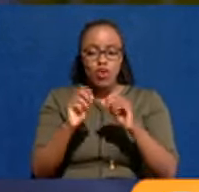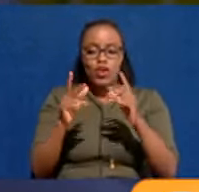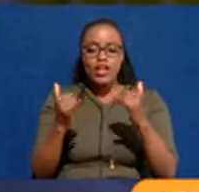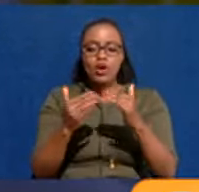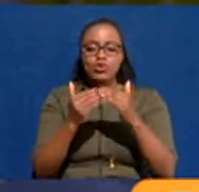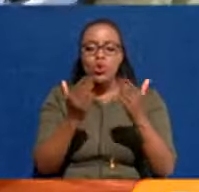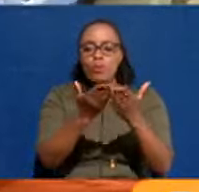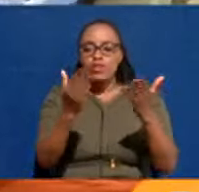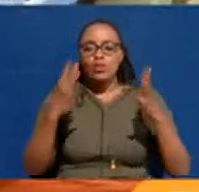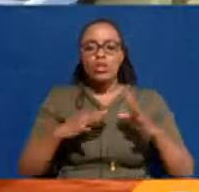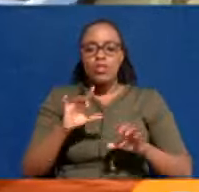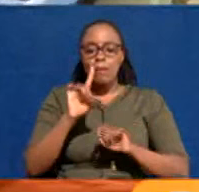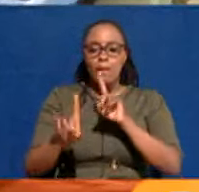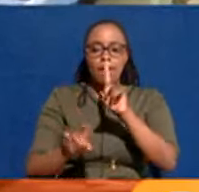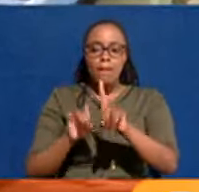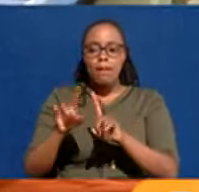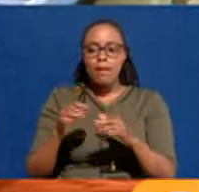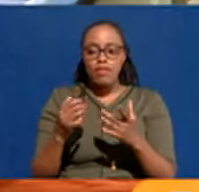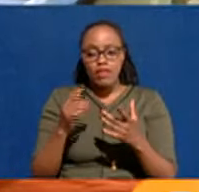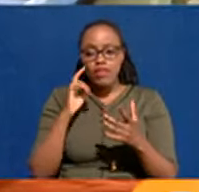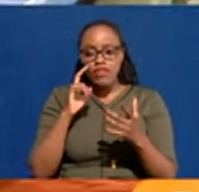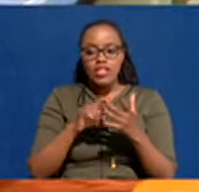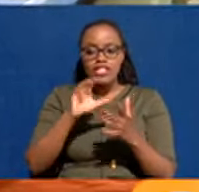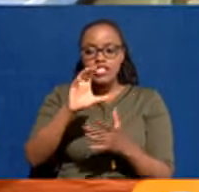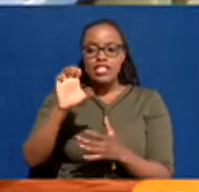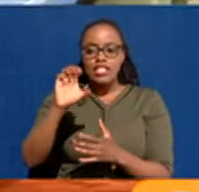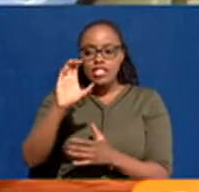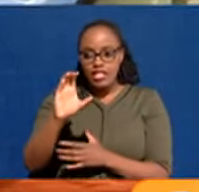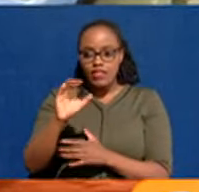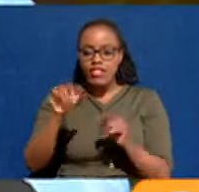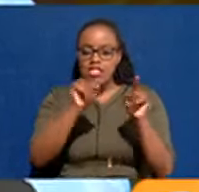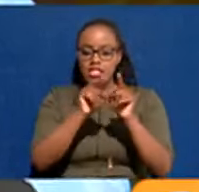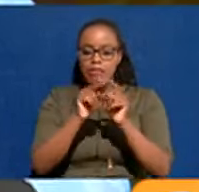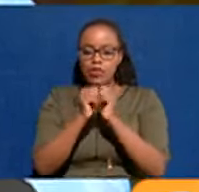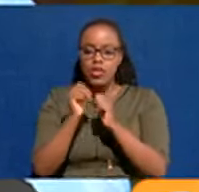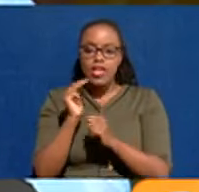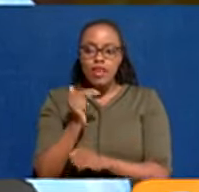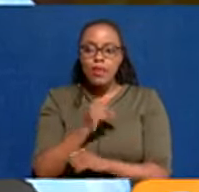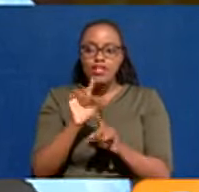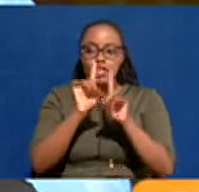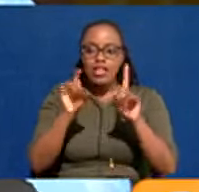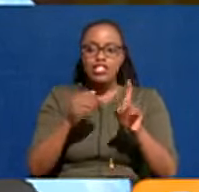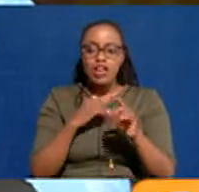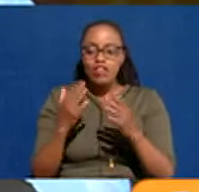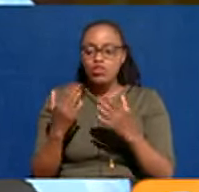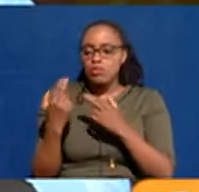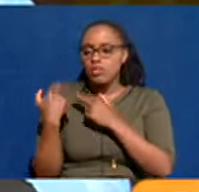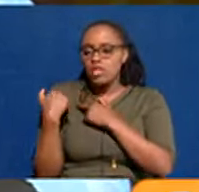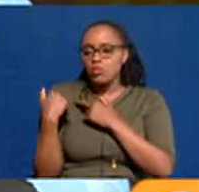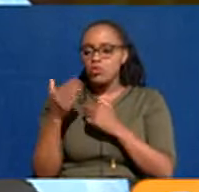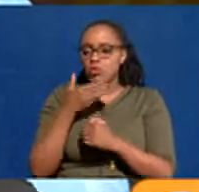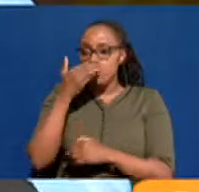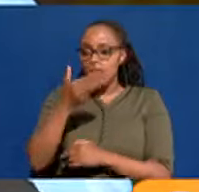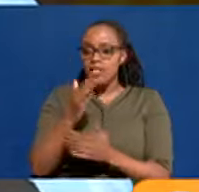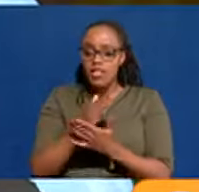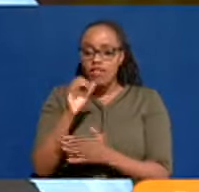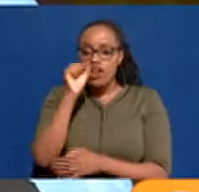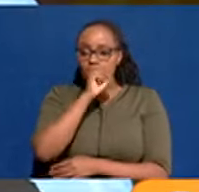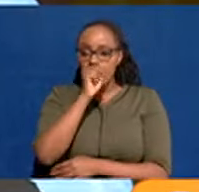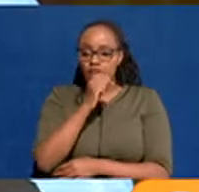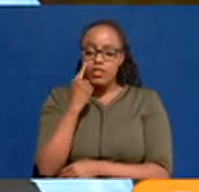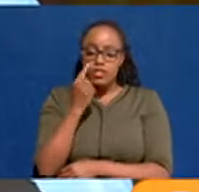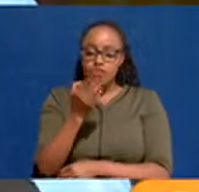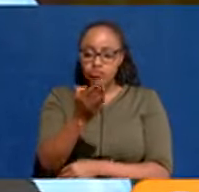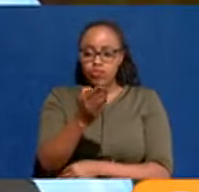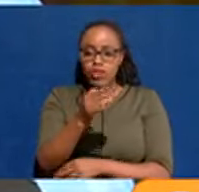open the floor to questions and I want to recognize the presence of the CECs. The CECs are also here. So any question can be handled by them as well. See the microphone right in